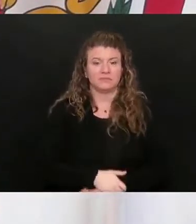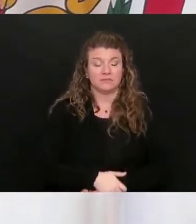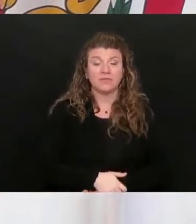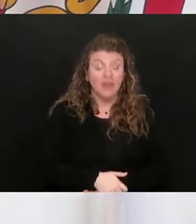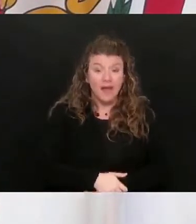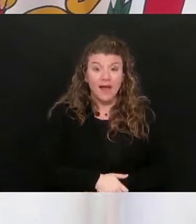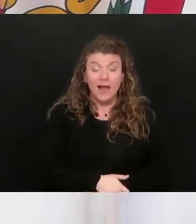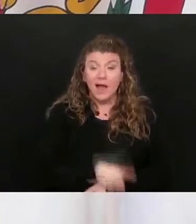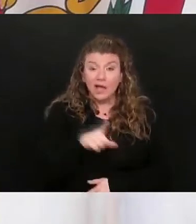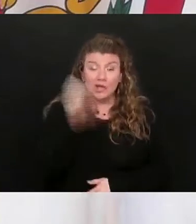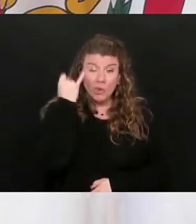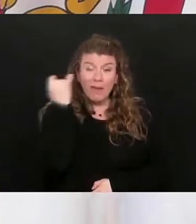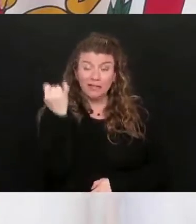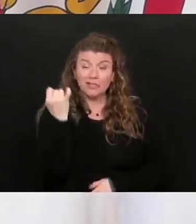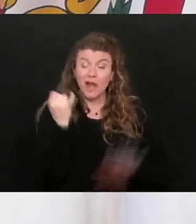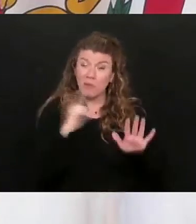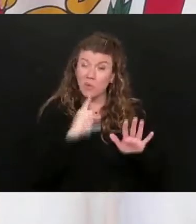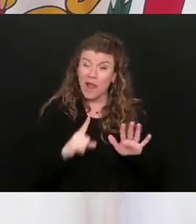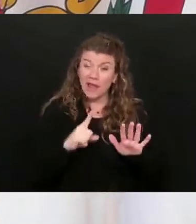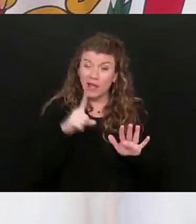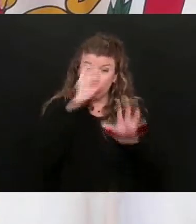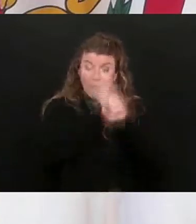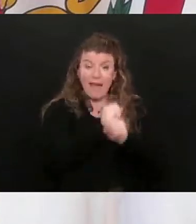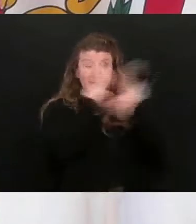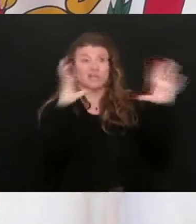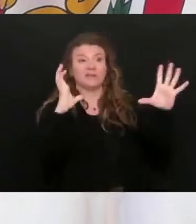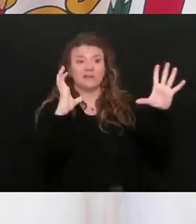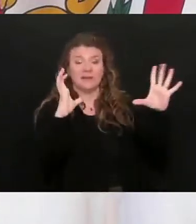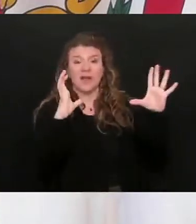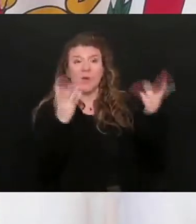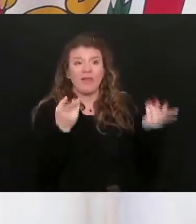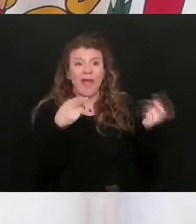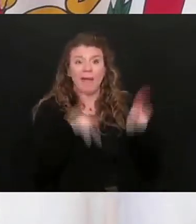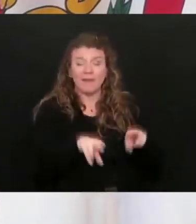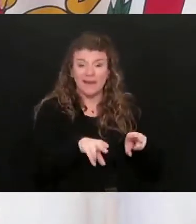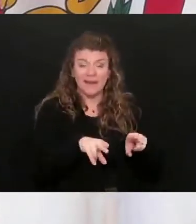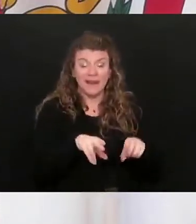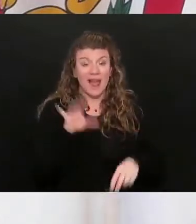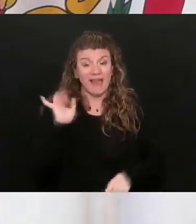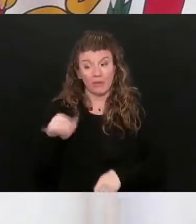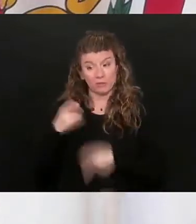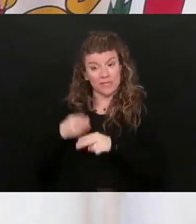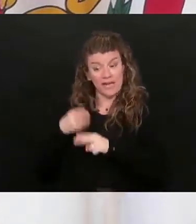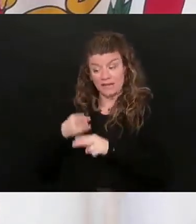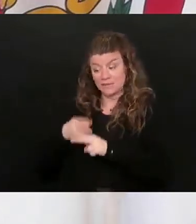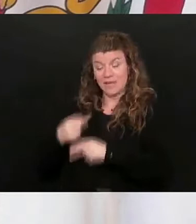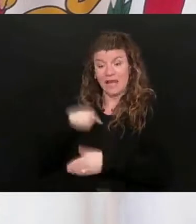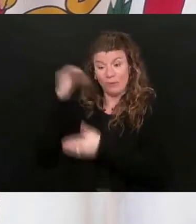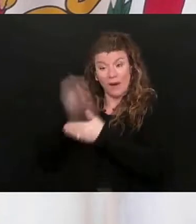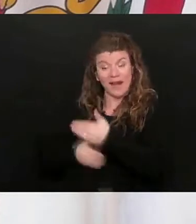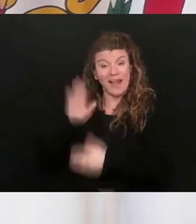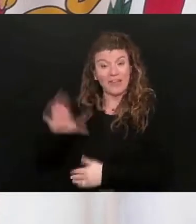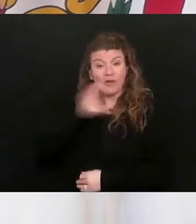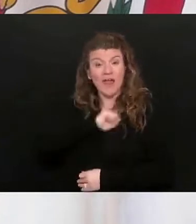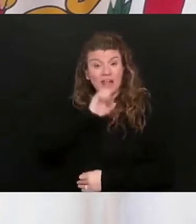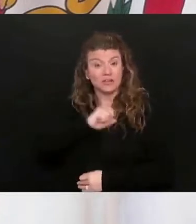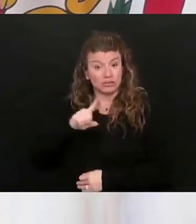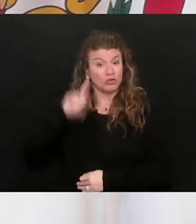Can you imagine, can you just imagine, with all the names that I'm reading or all the ages and everything,